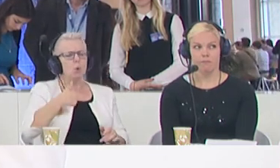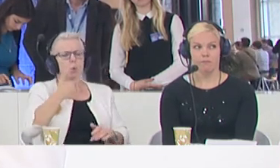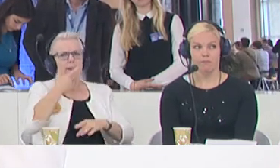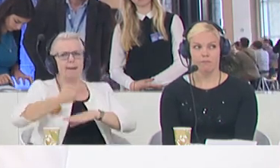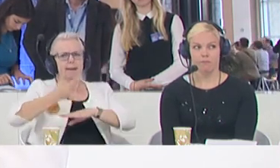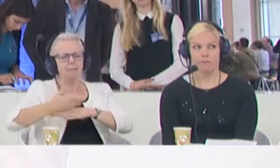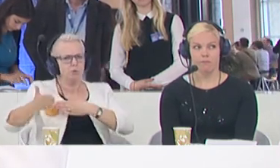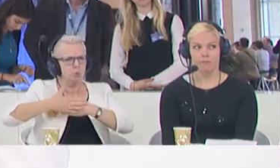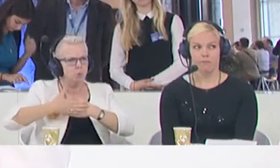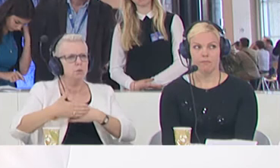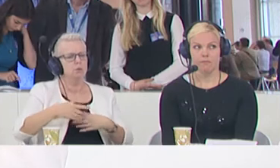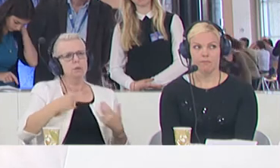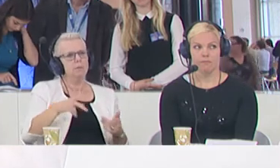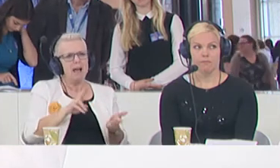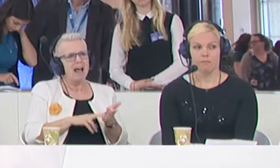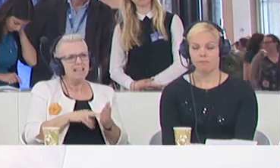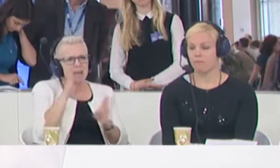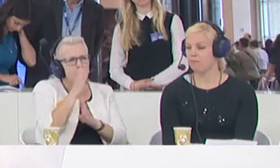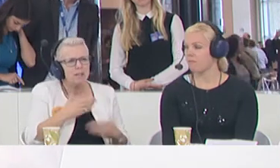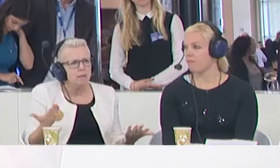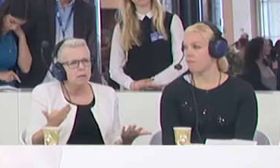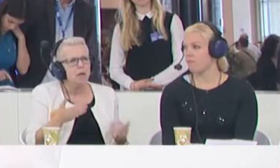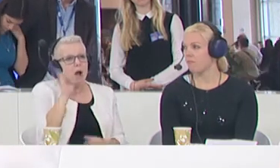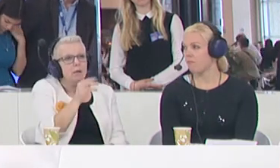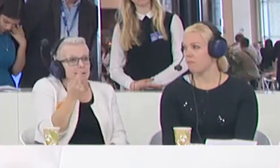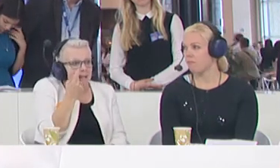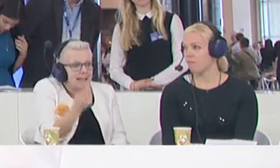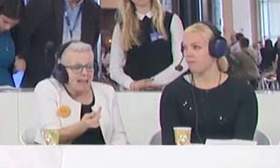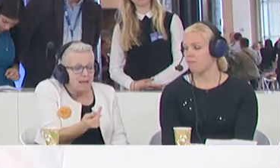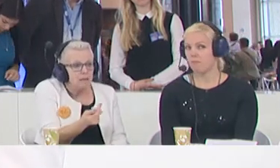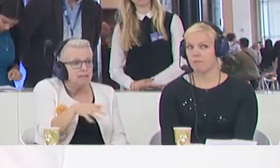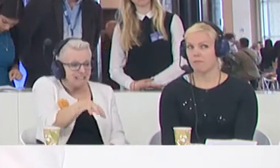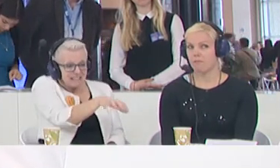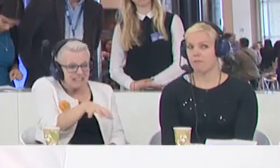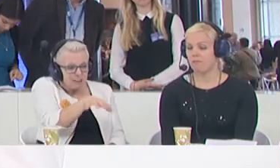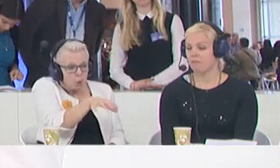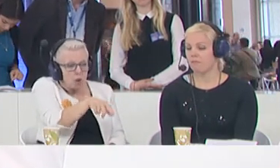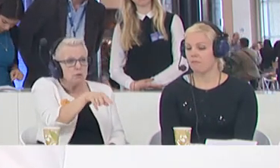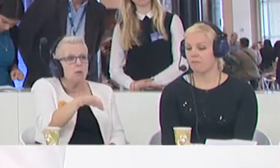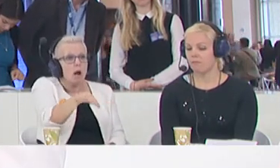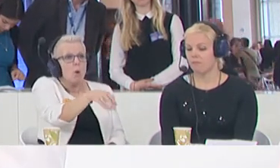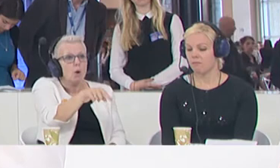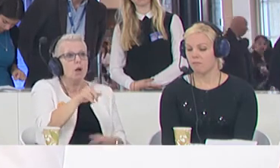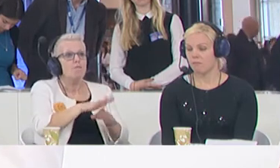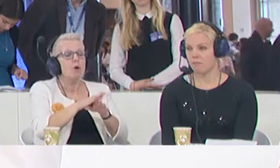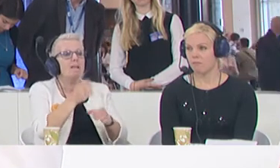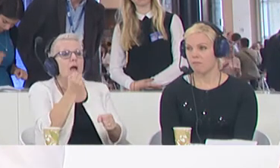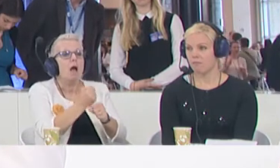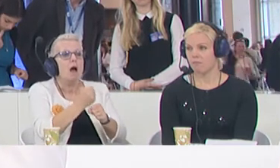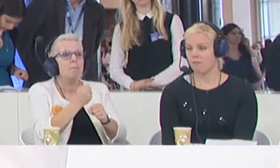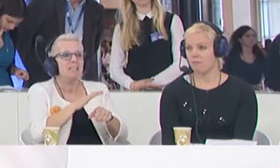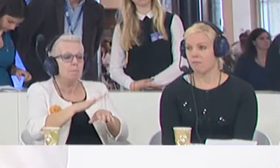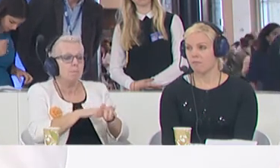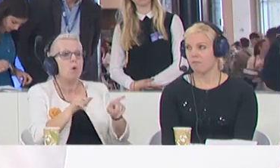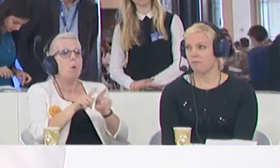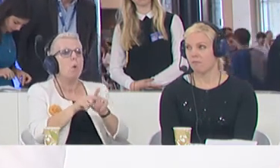our borders, which is fairly hypocritical. Because if you just look at the situation in the labor markets, even in countries